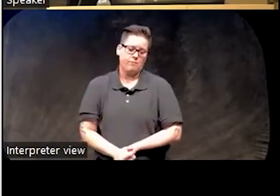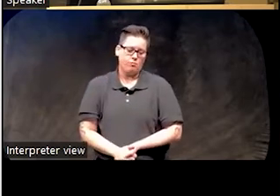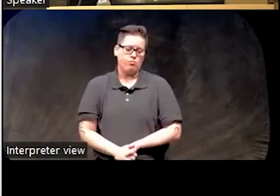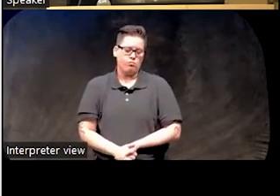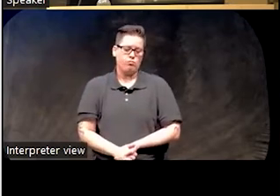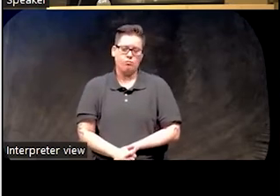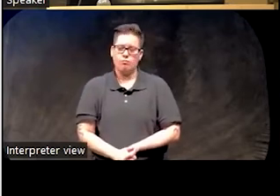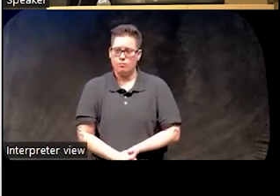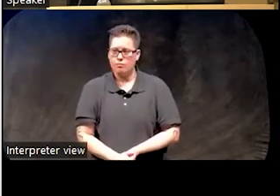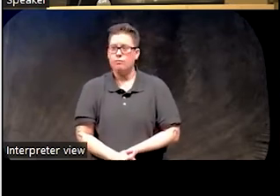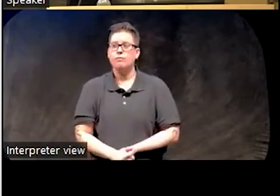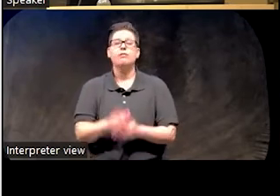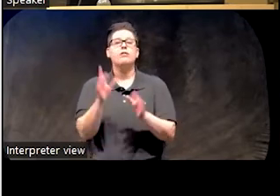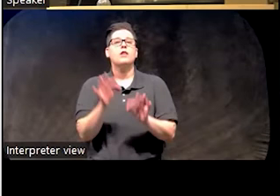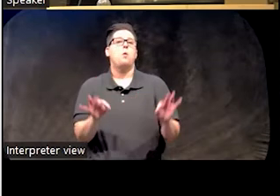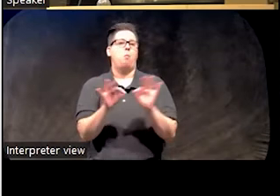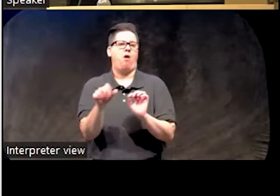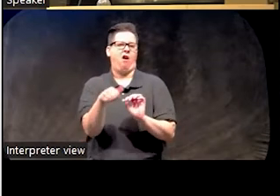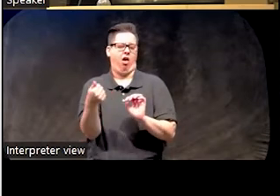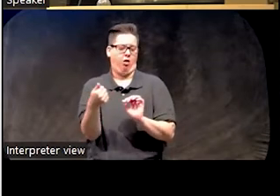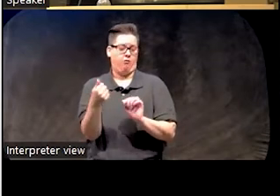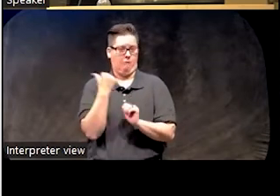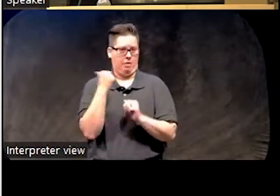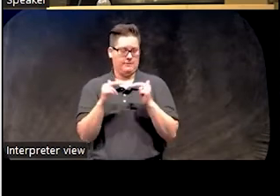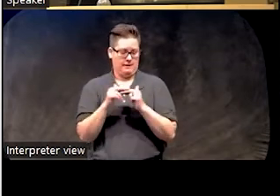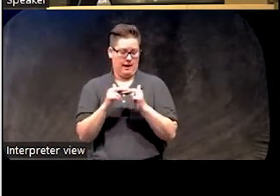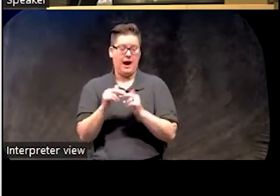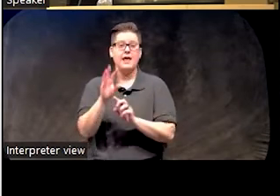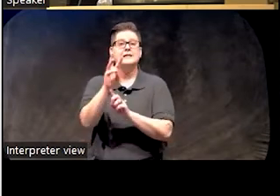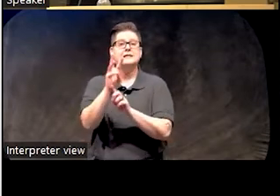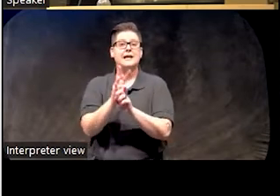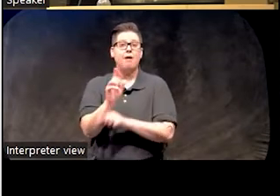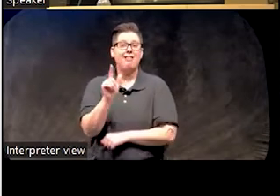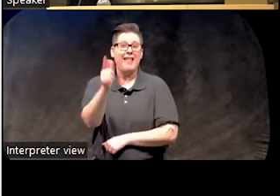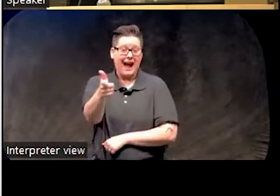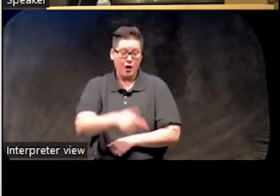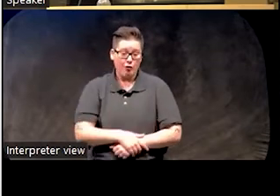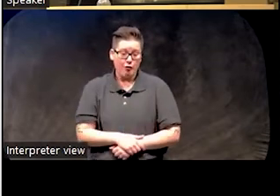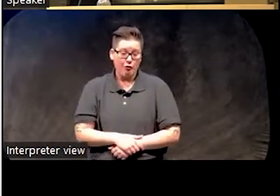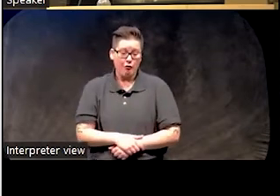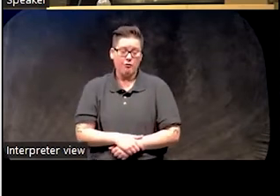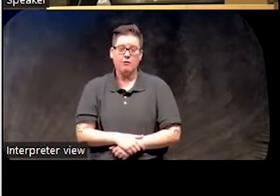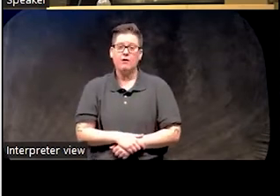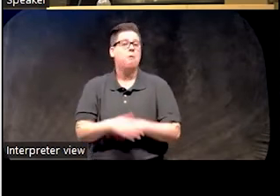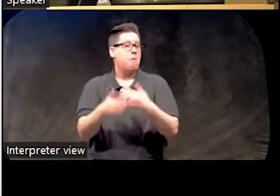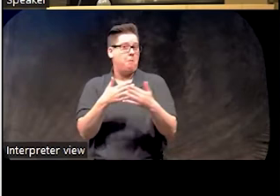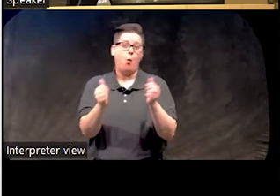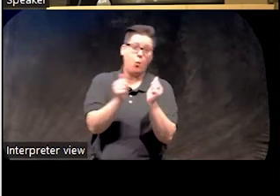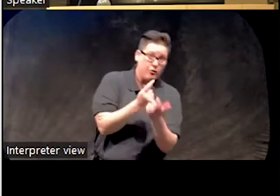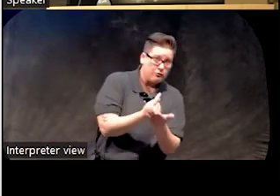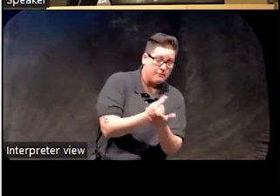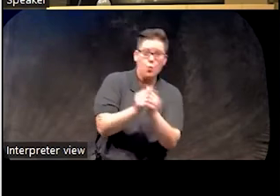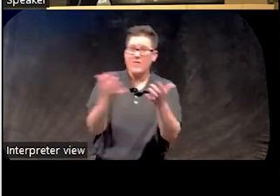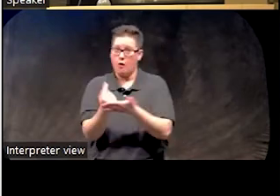And the other important thing about this slide is six months later, either with or without